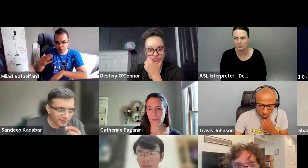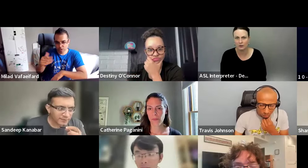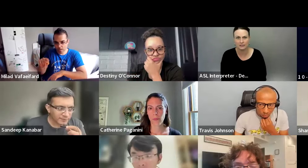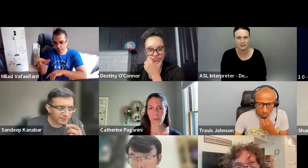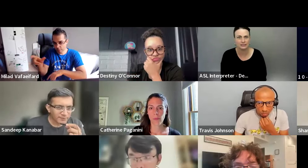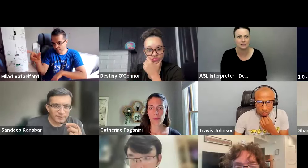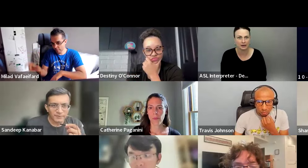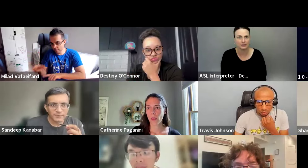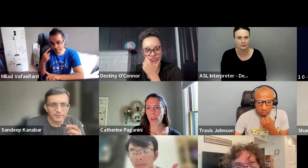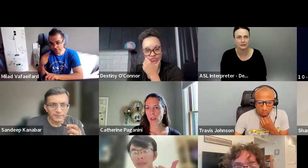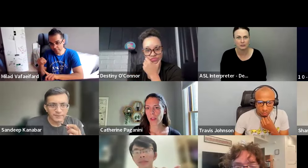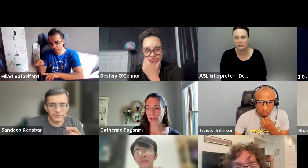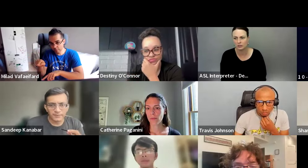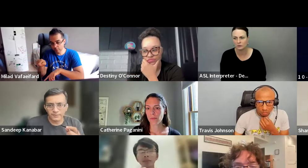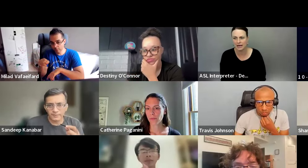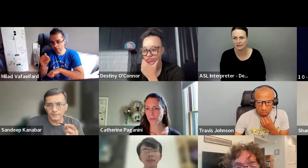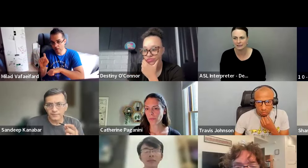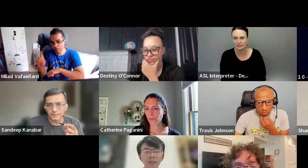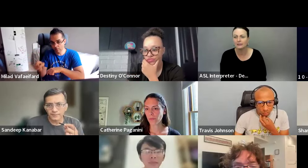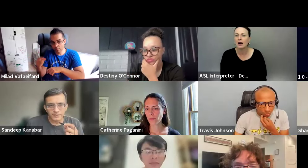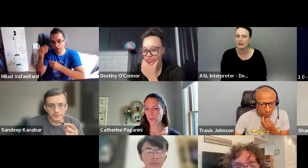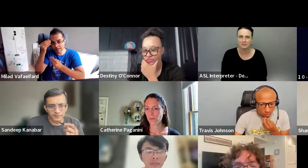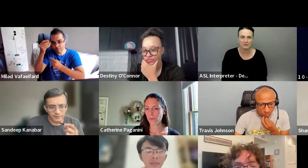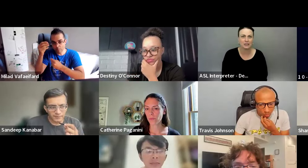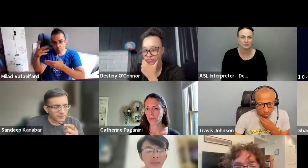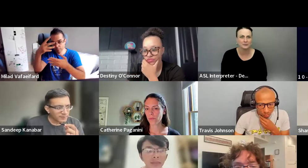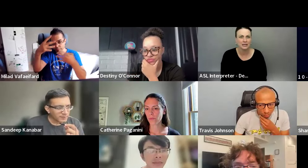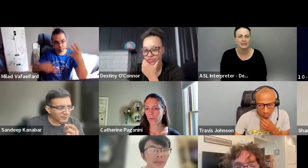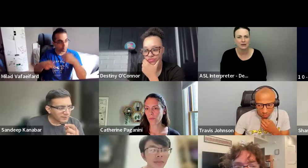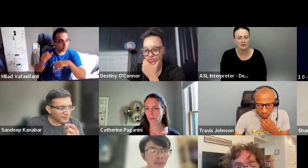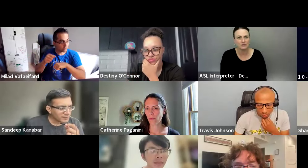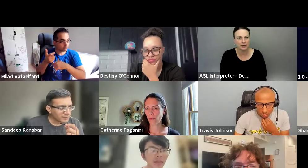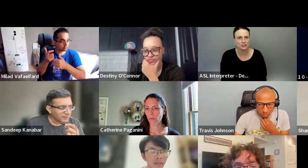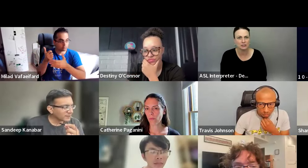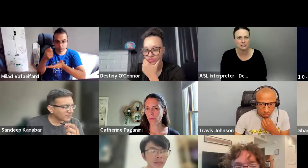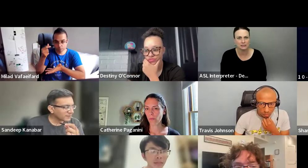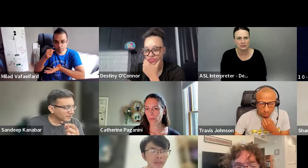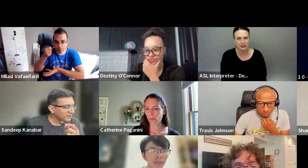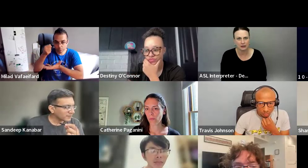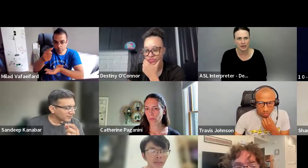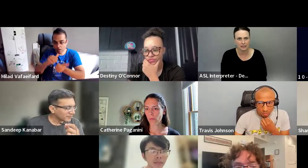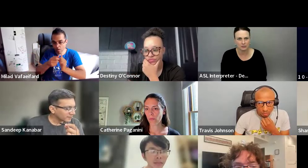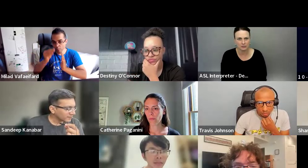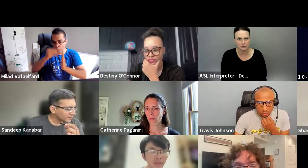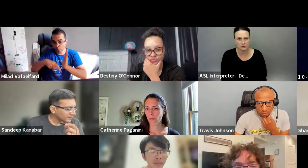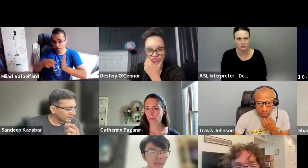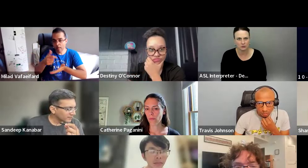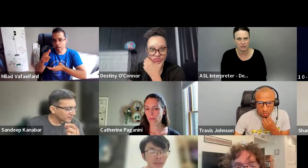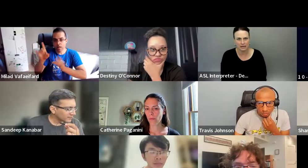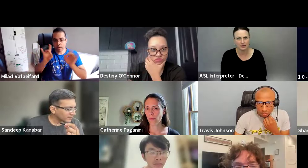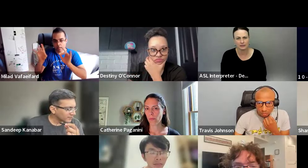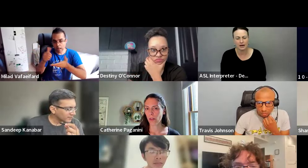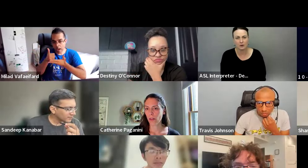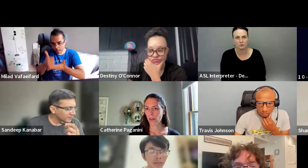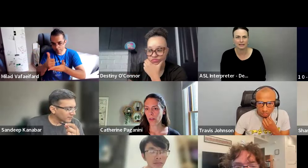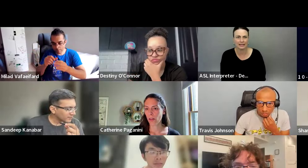well. So it's, it's there. You can use that. Awesome. Thank you. Yeah. The information is there and you can use